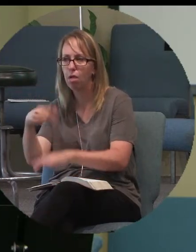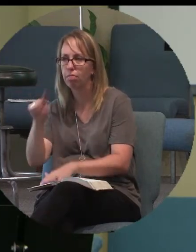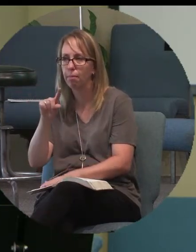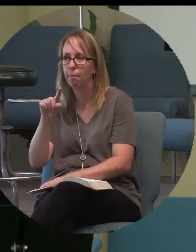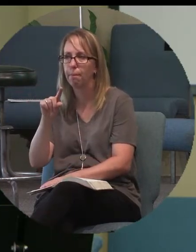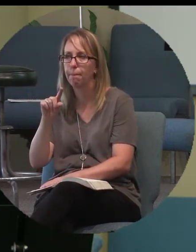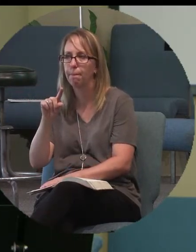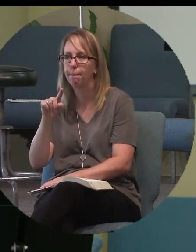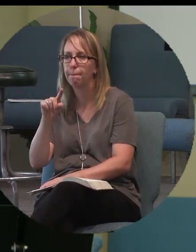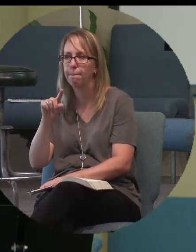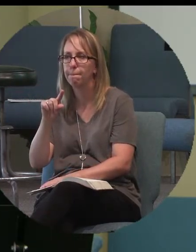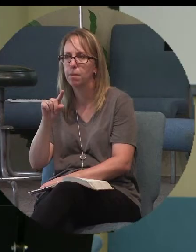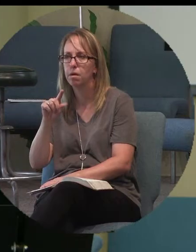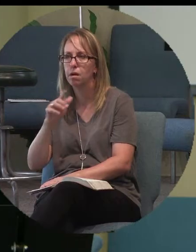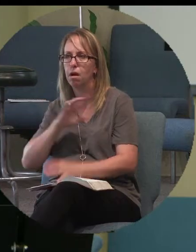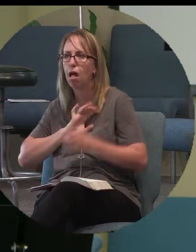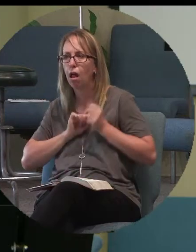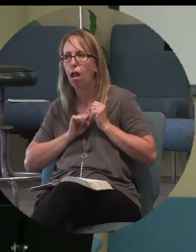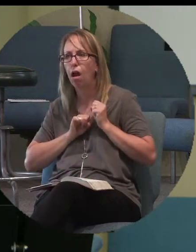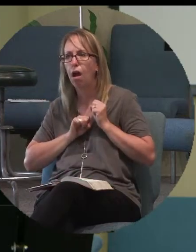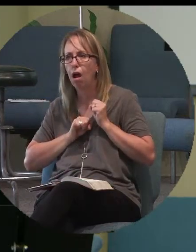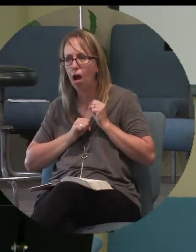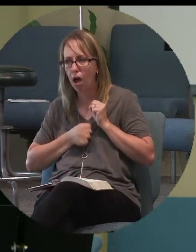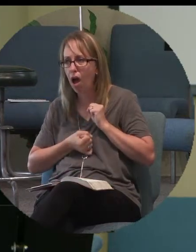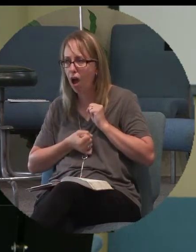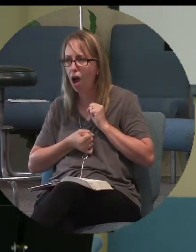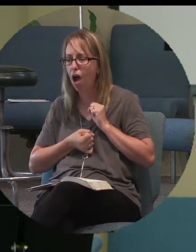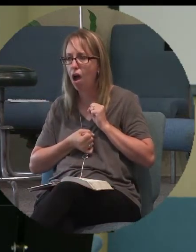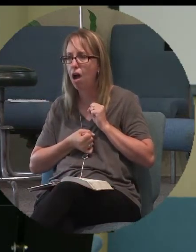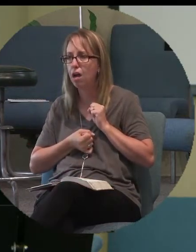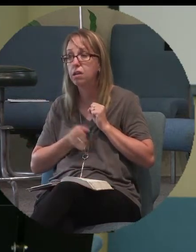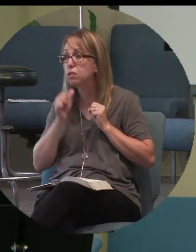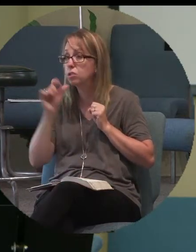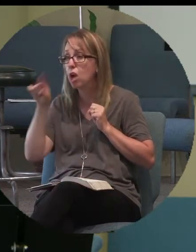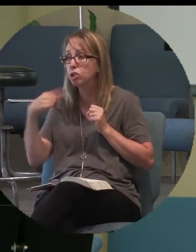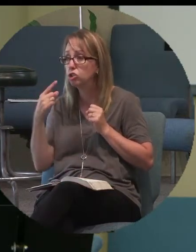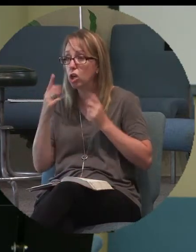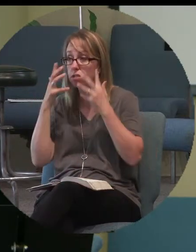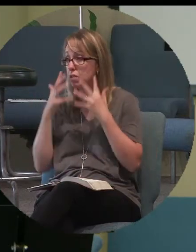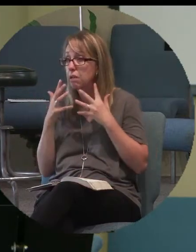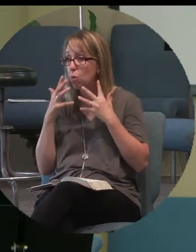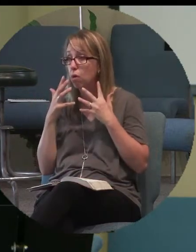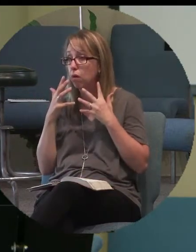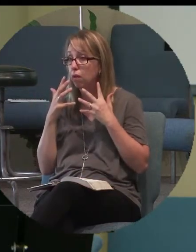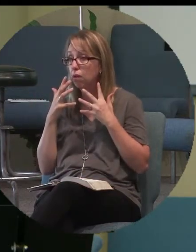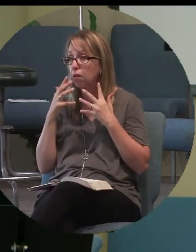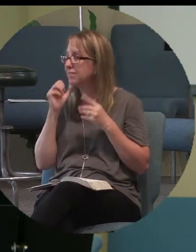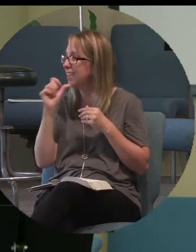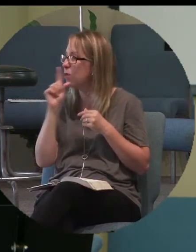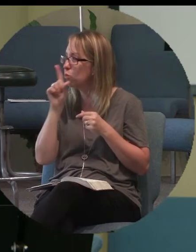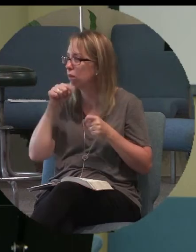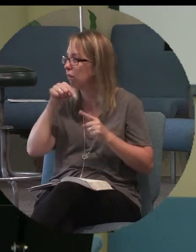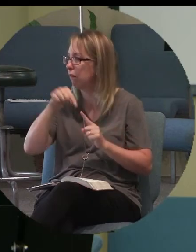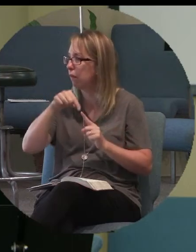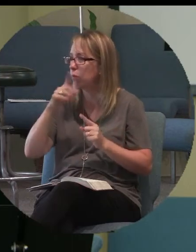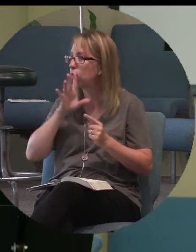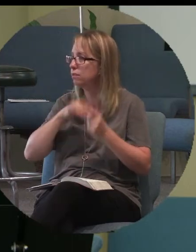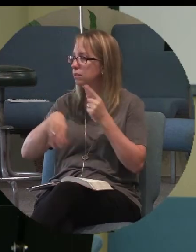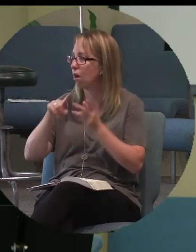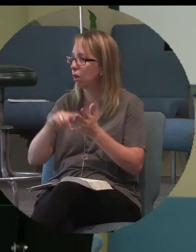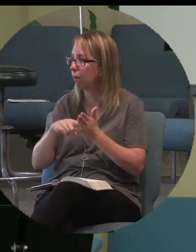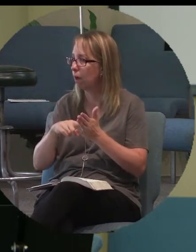to beat their breasts? Not just in mourning. That's not really what this is talking about.